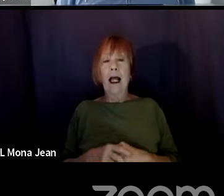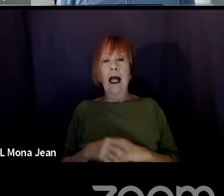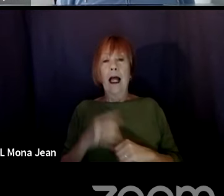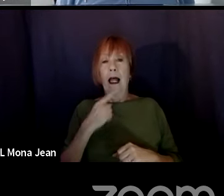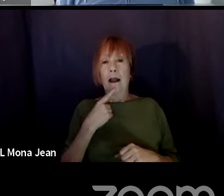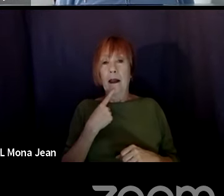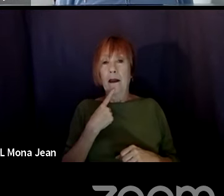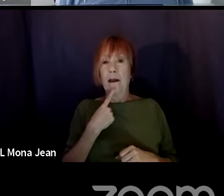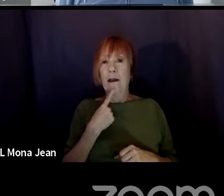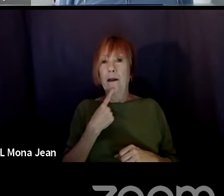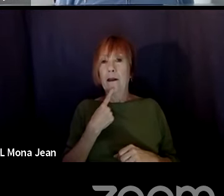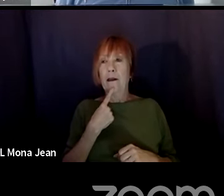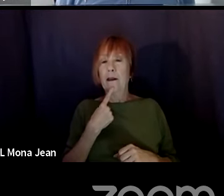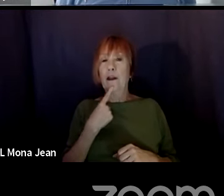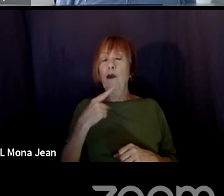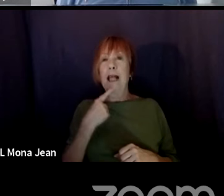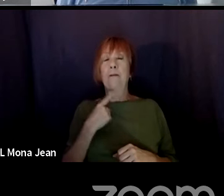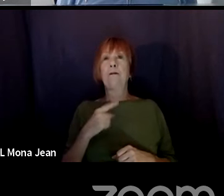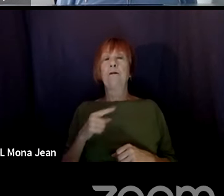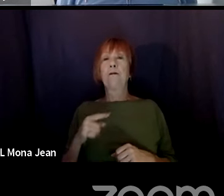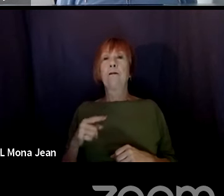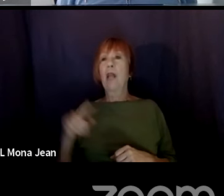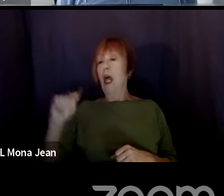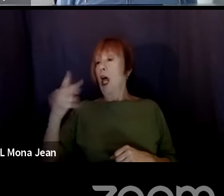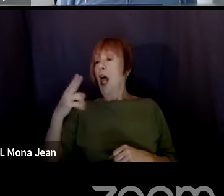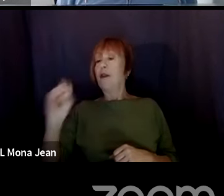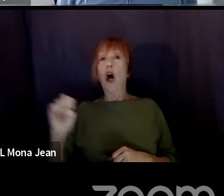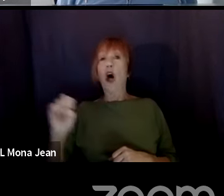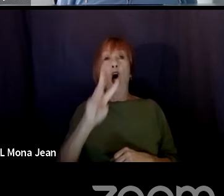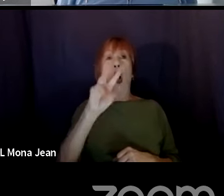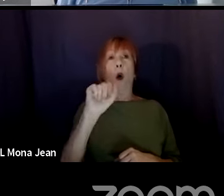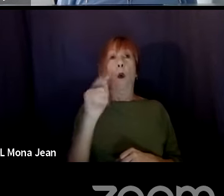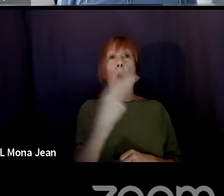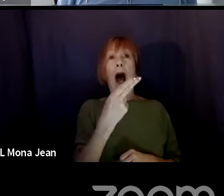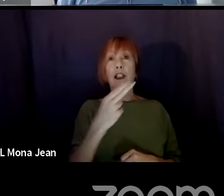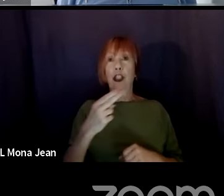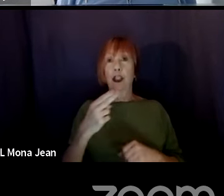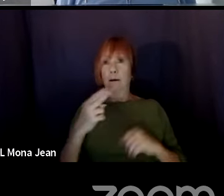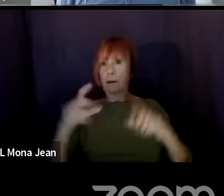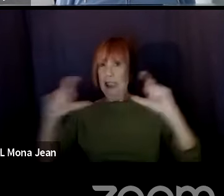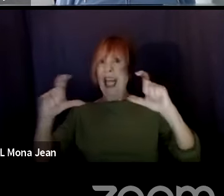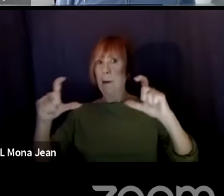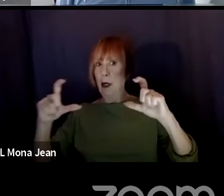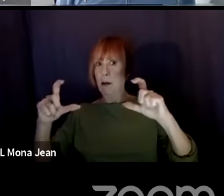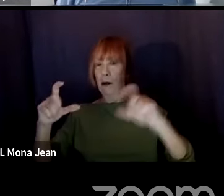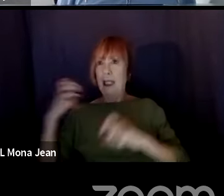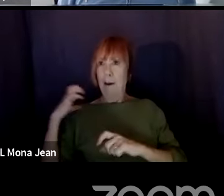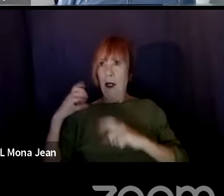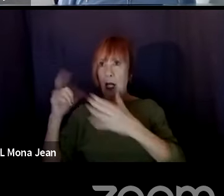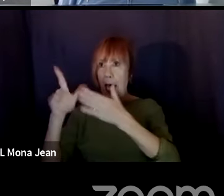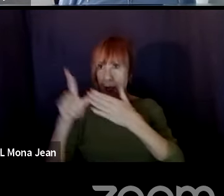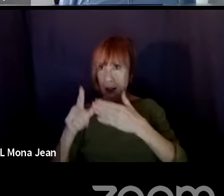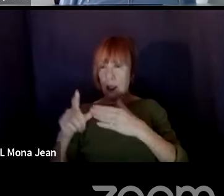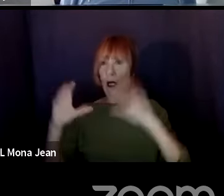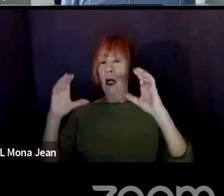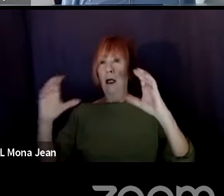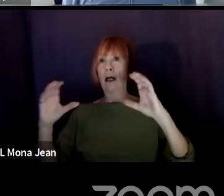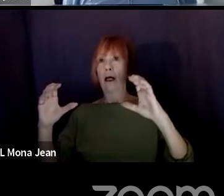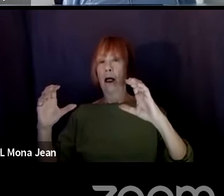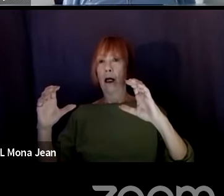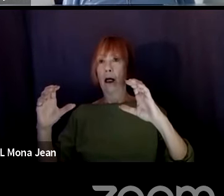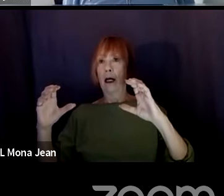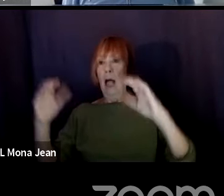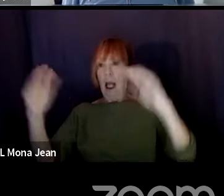go to another line in description, uh, is now reading 1205. So we've moved the, the